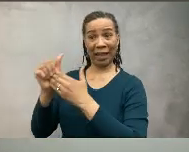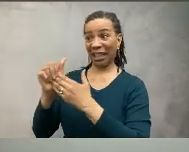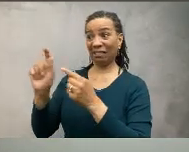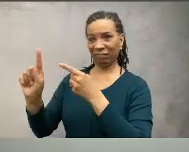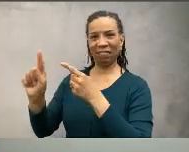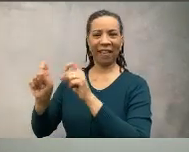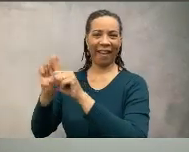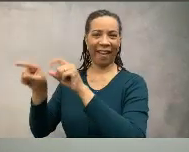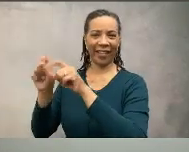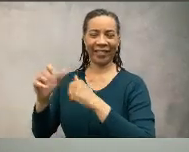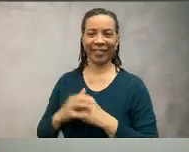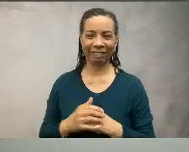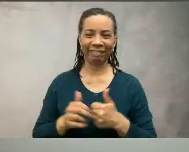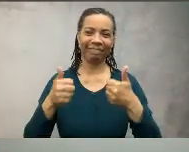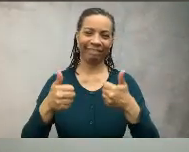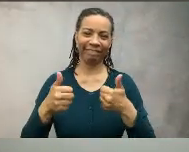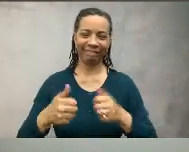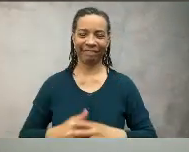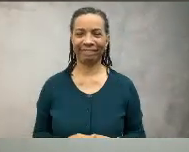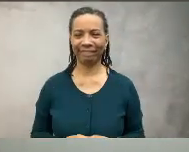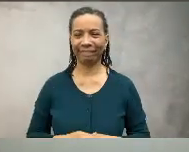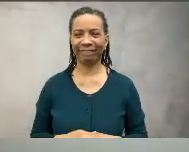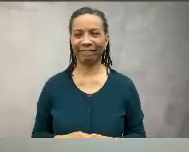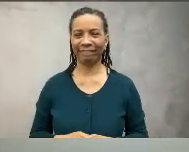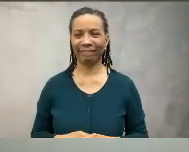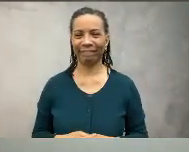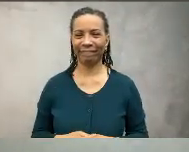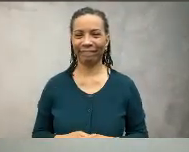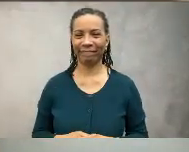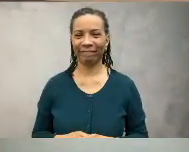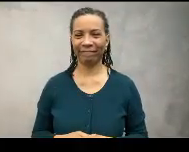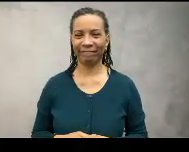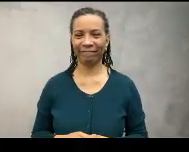Walk with Ease guide or ask your leader during your next session. Thank you.